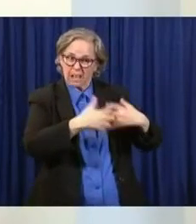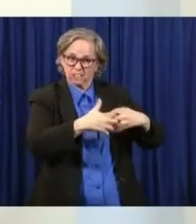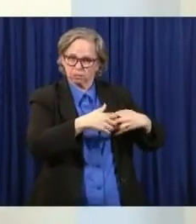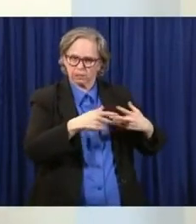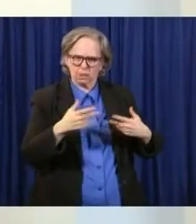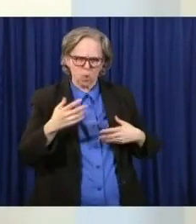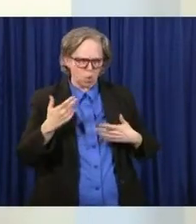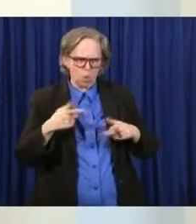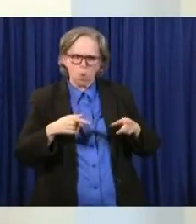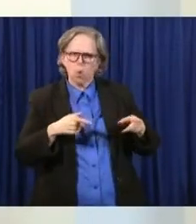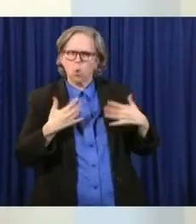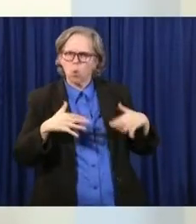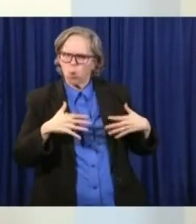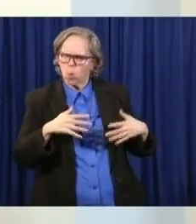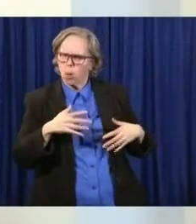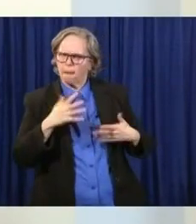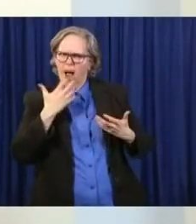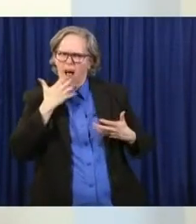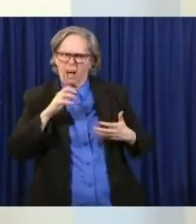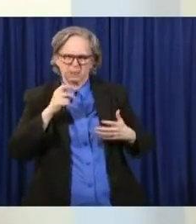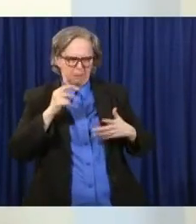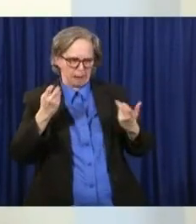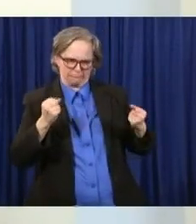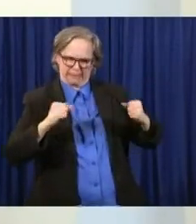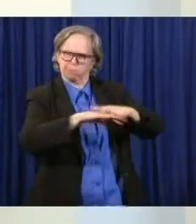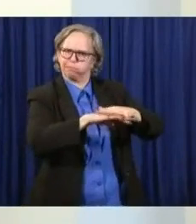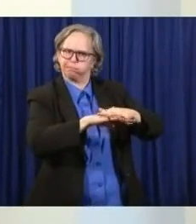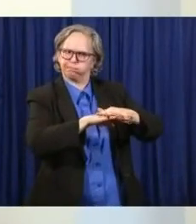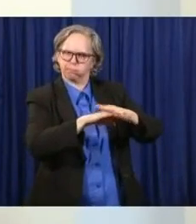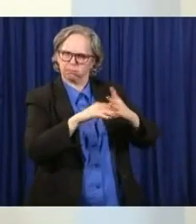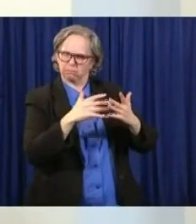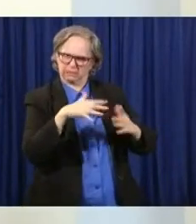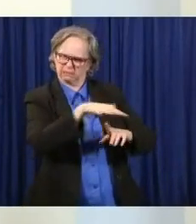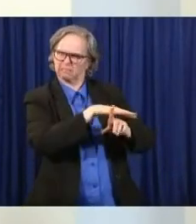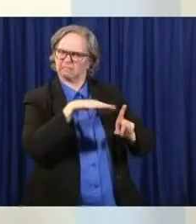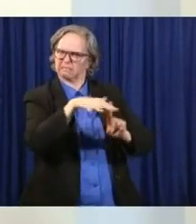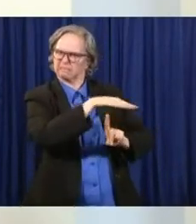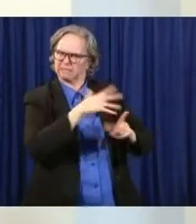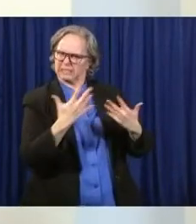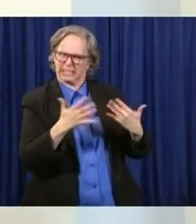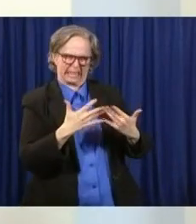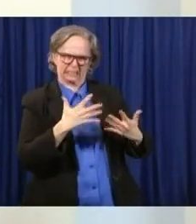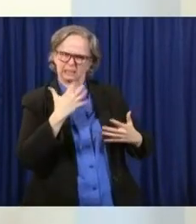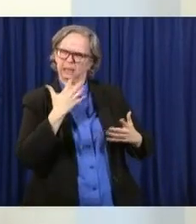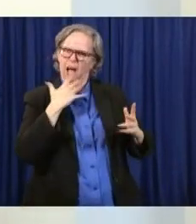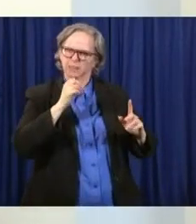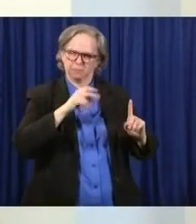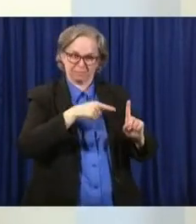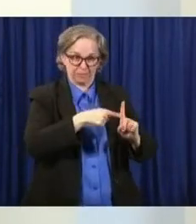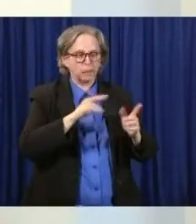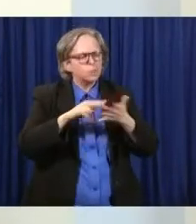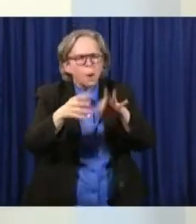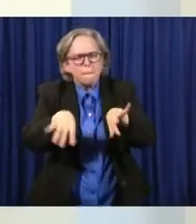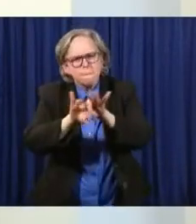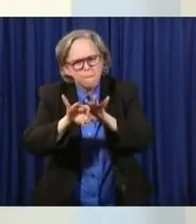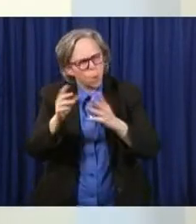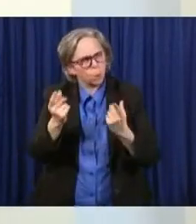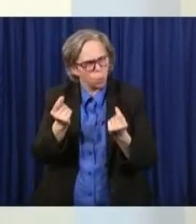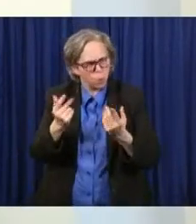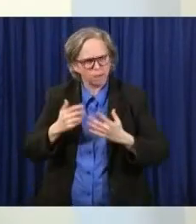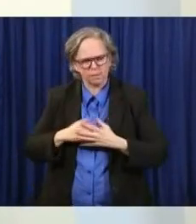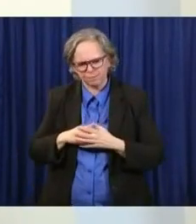And so there will be some judgment, but it's not widespread. And I think this is a very important point. There's a lot of other